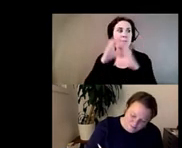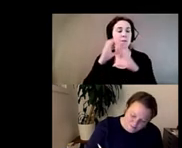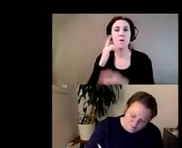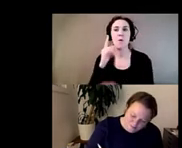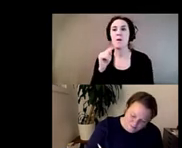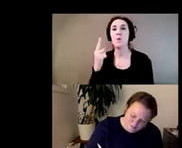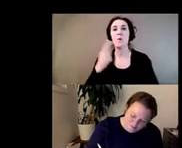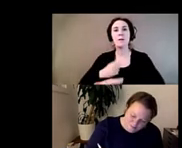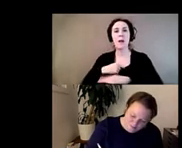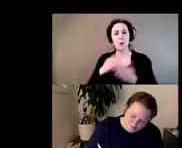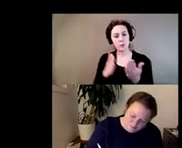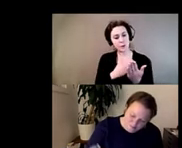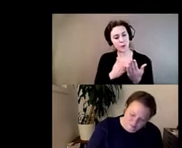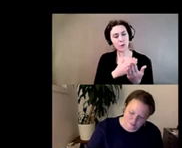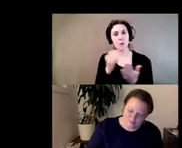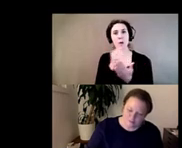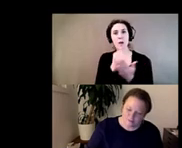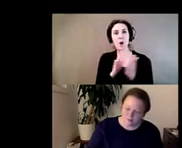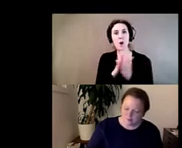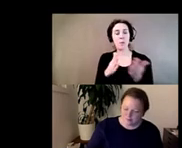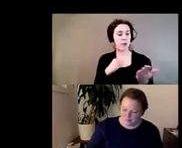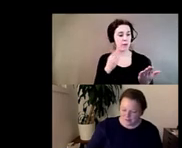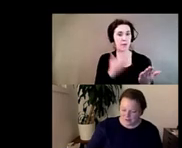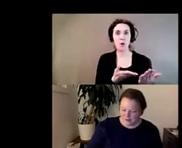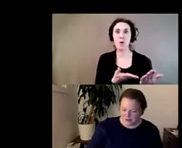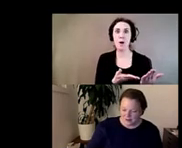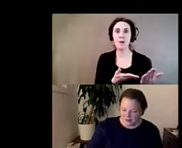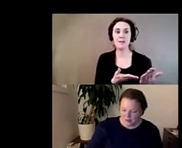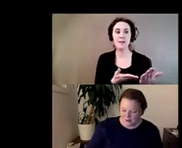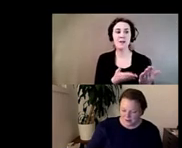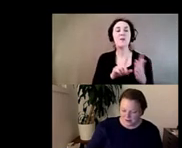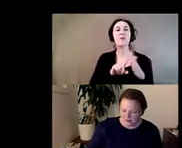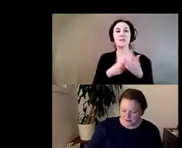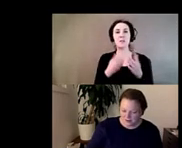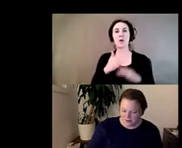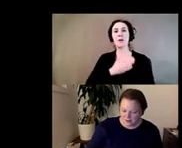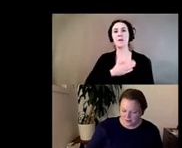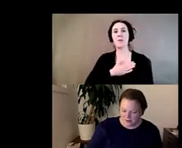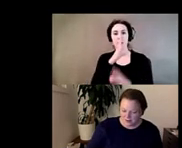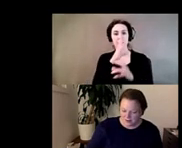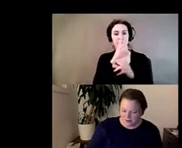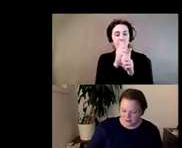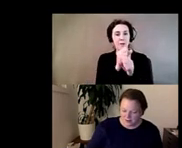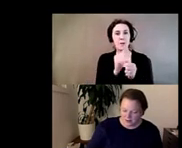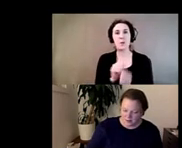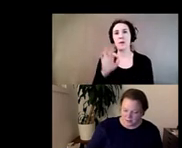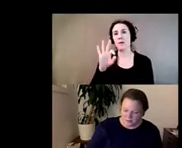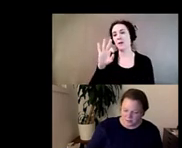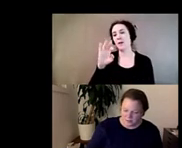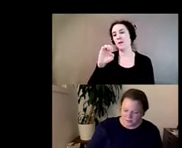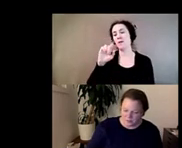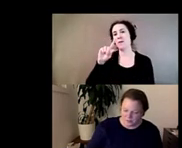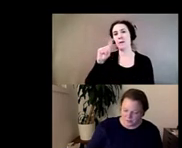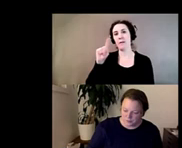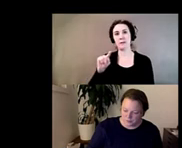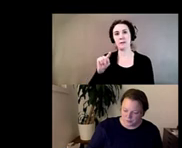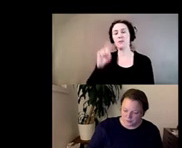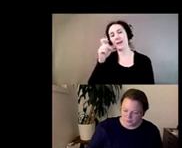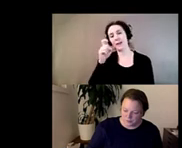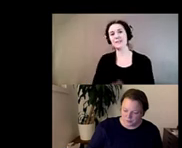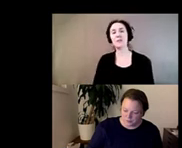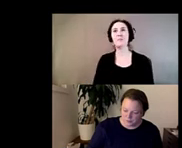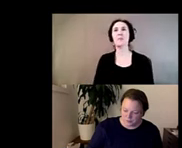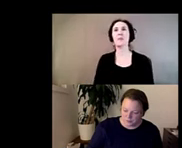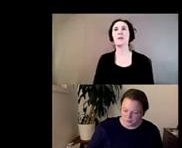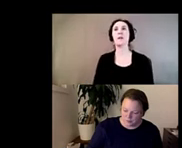looking through an art book and there it was and that sort of started this love affair with felix and part of what seduced me was um that the